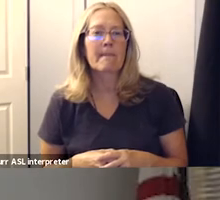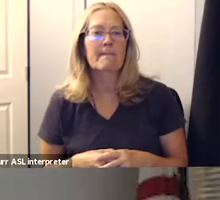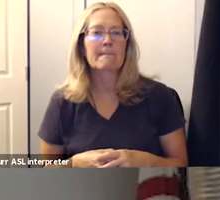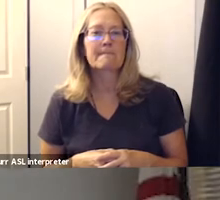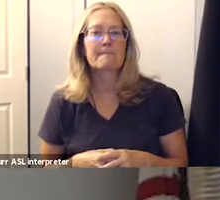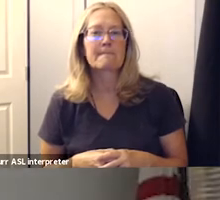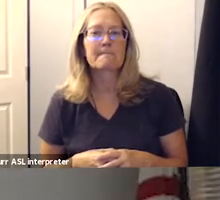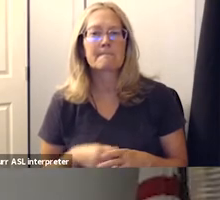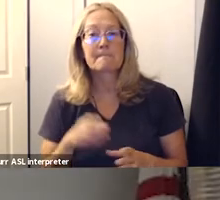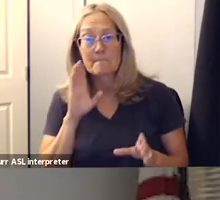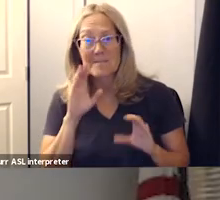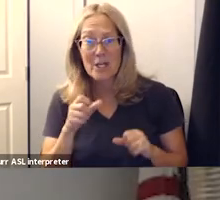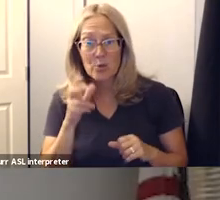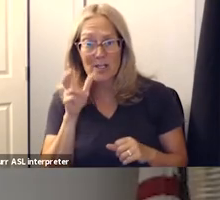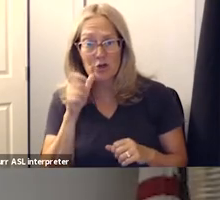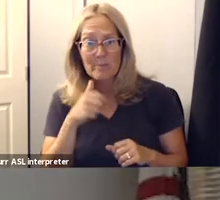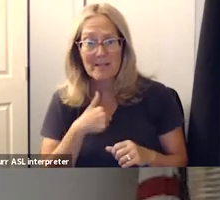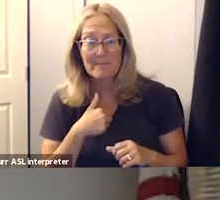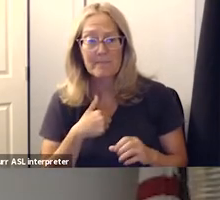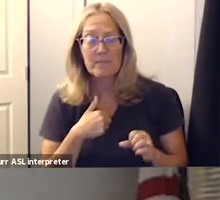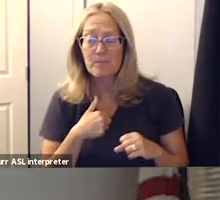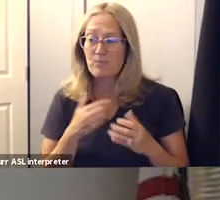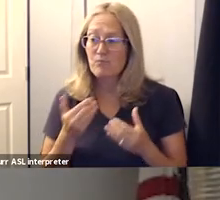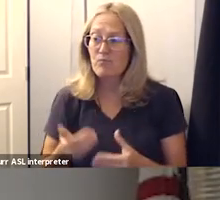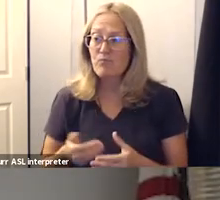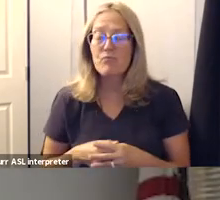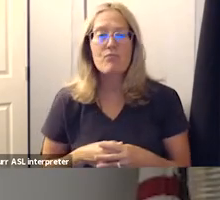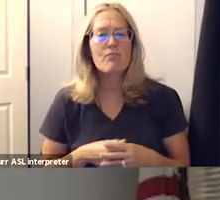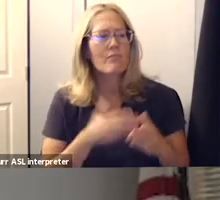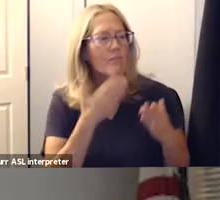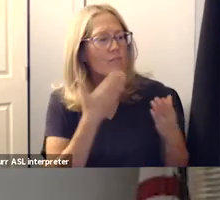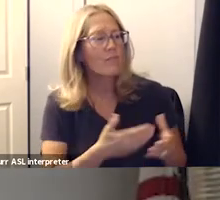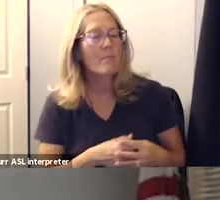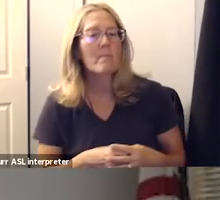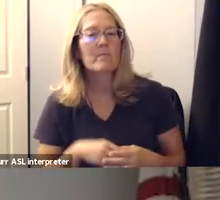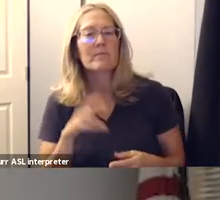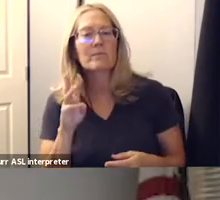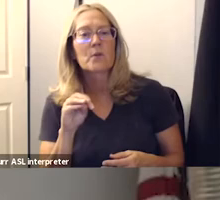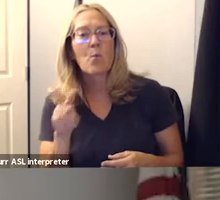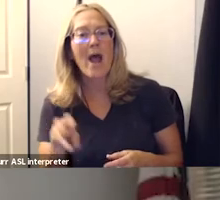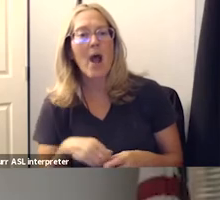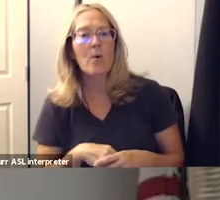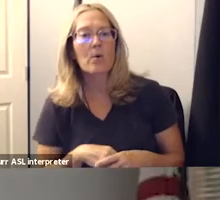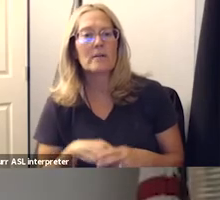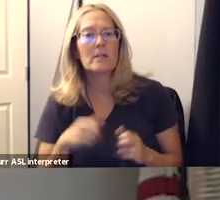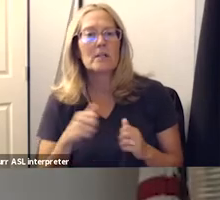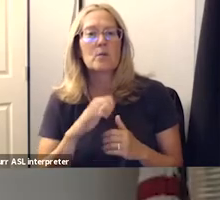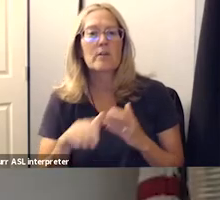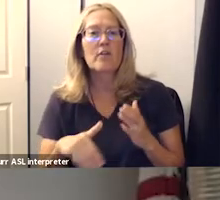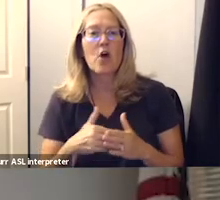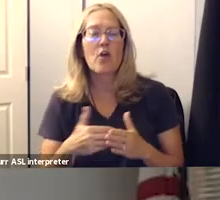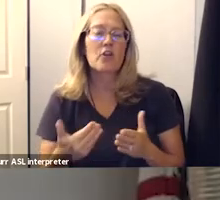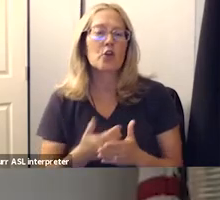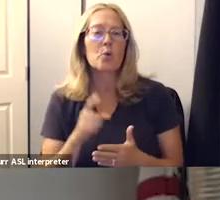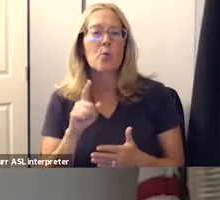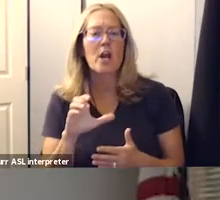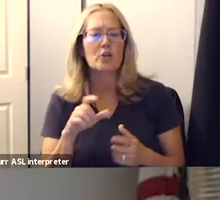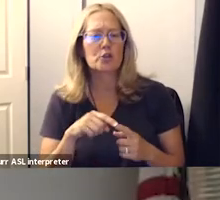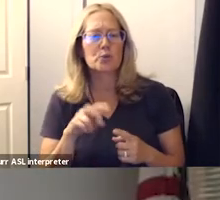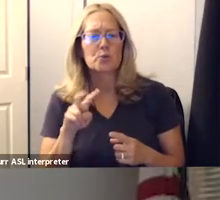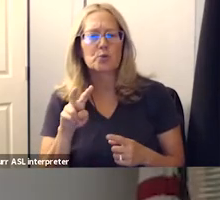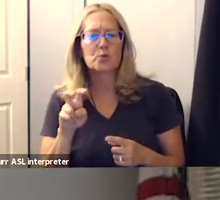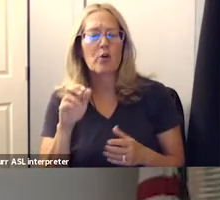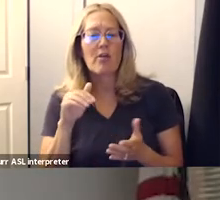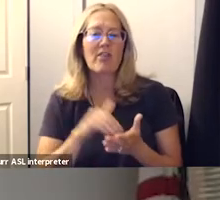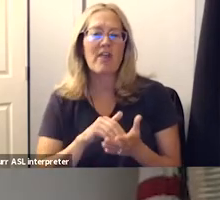hi can you hear me yes go ahead thank you wow with all the new 100 to 200 000